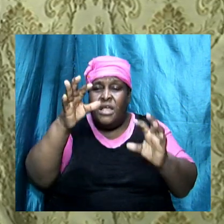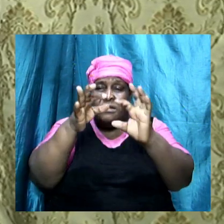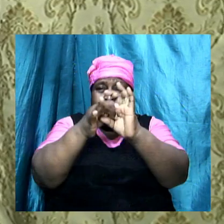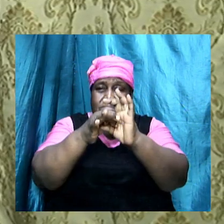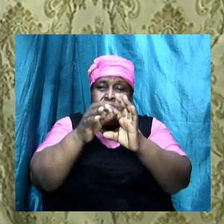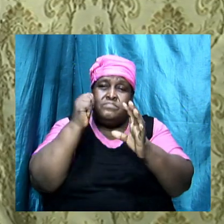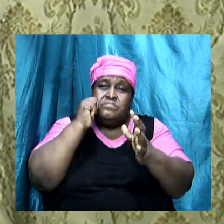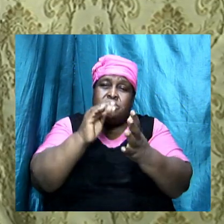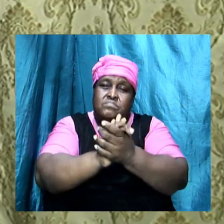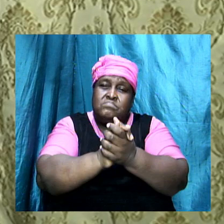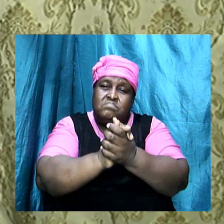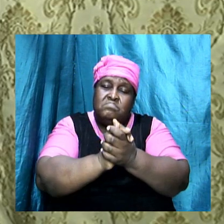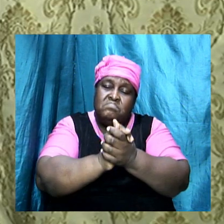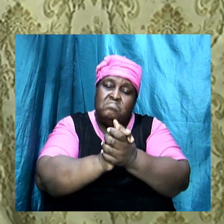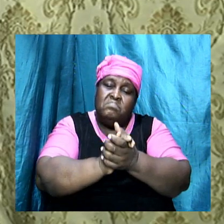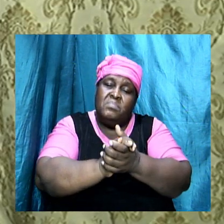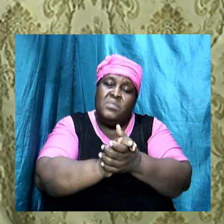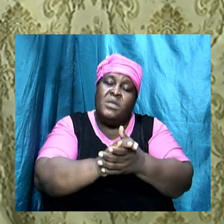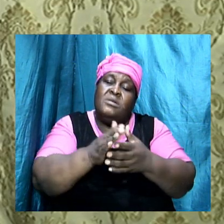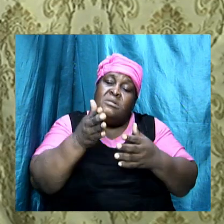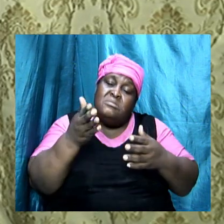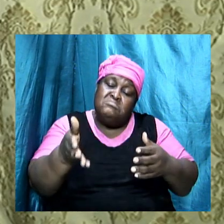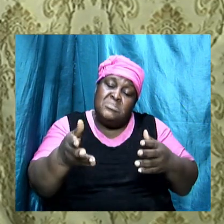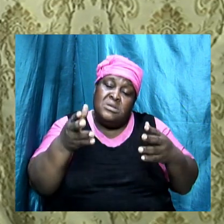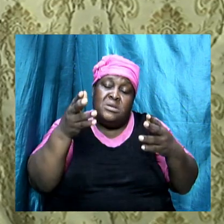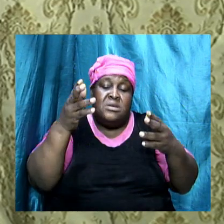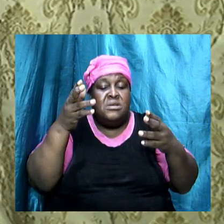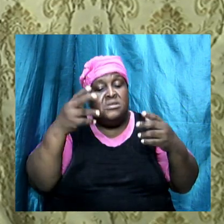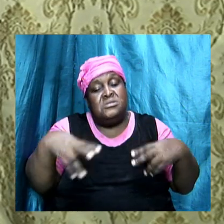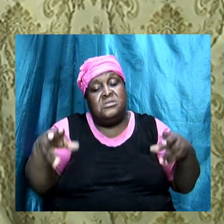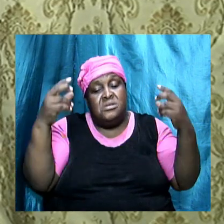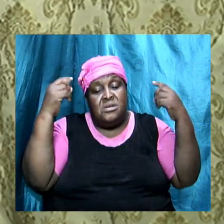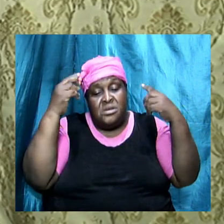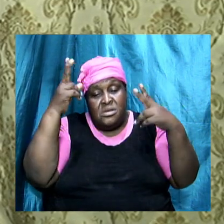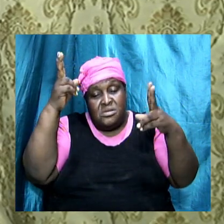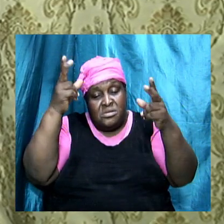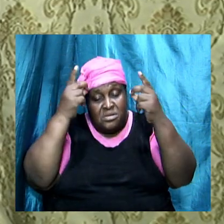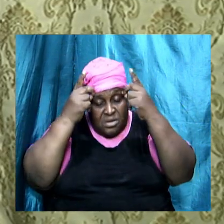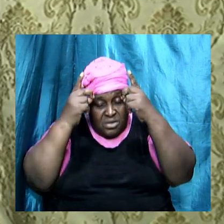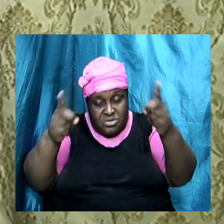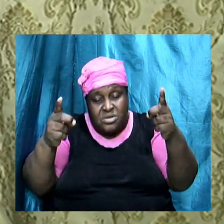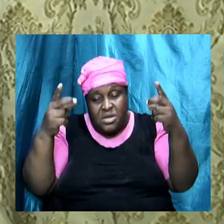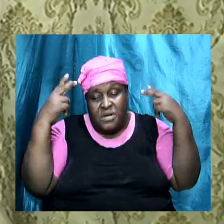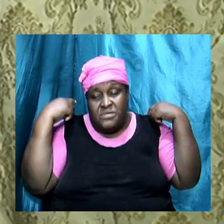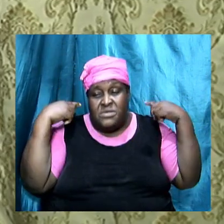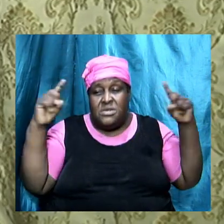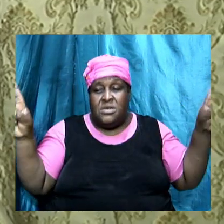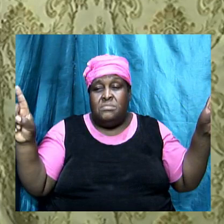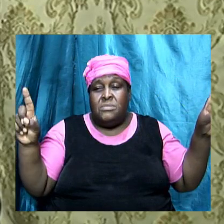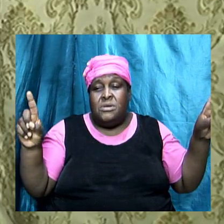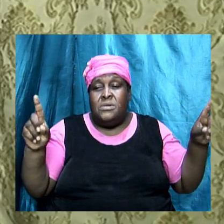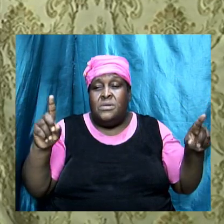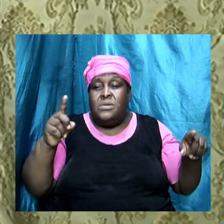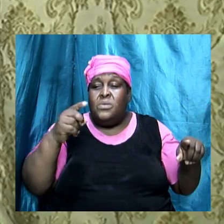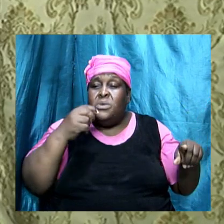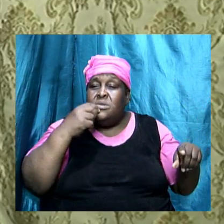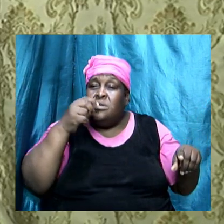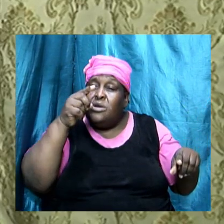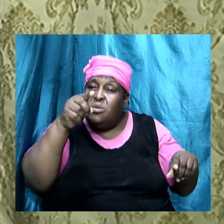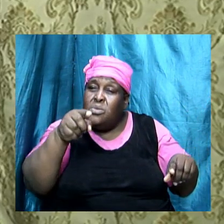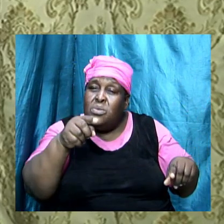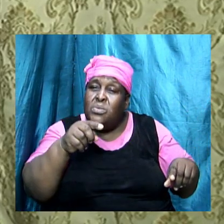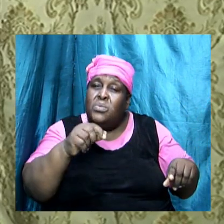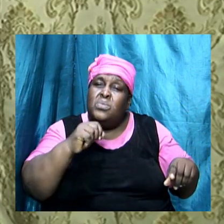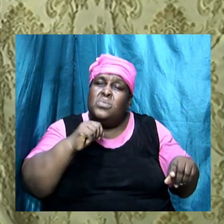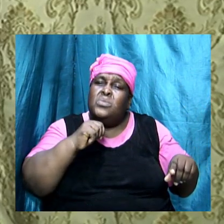will tell people to abstain from certain foods. And I am not saying that as individuals we